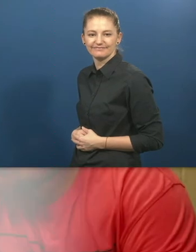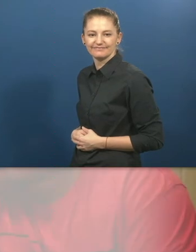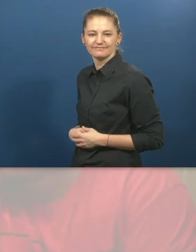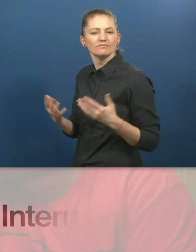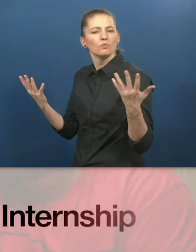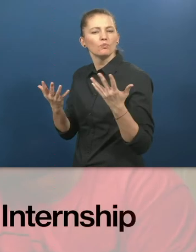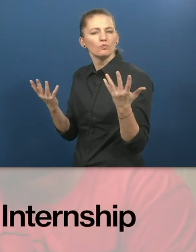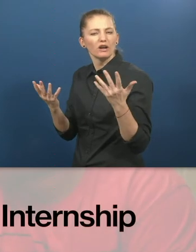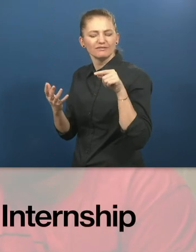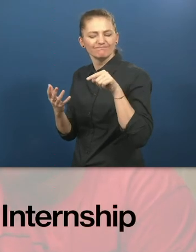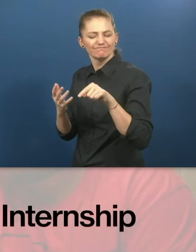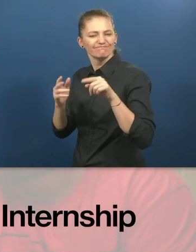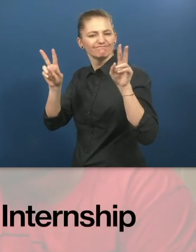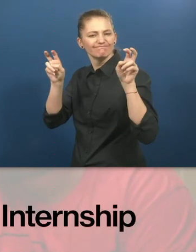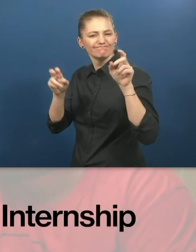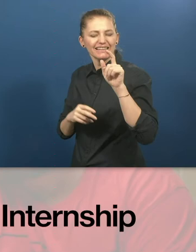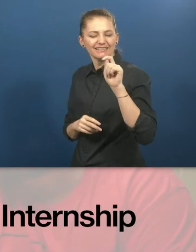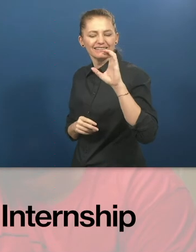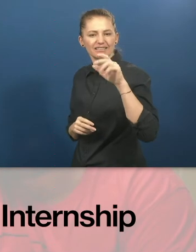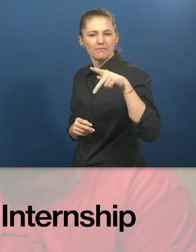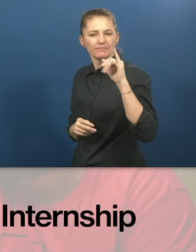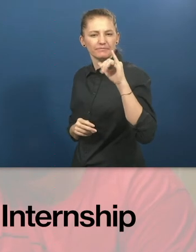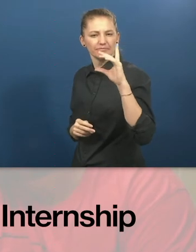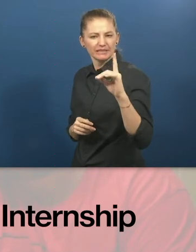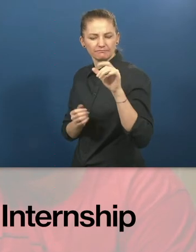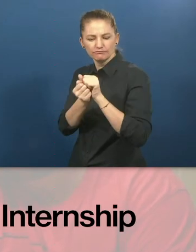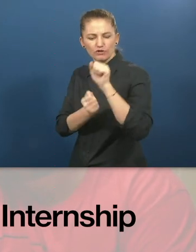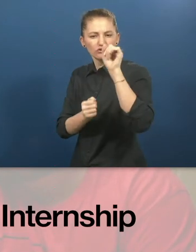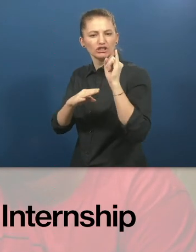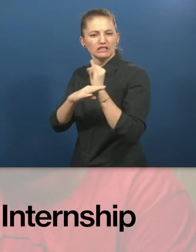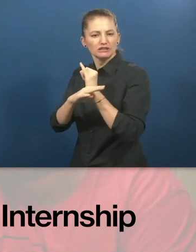What is TCPID Graduate Internship Program about?